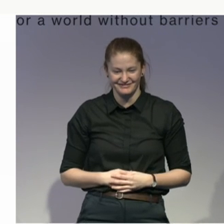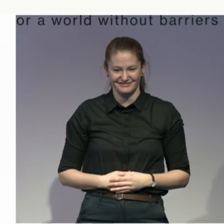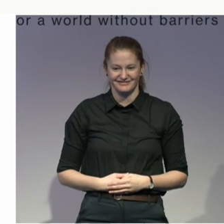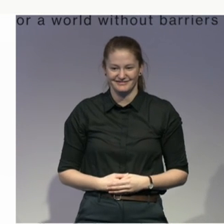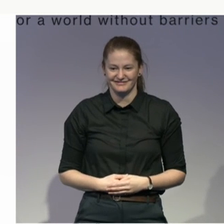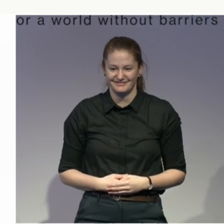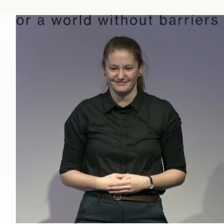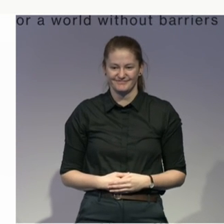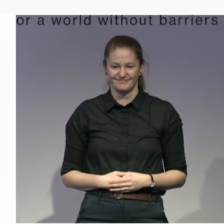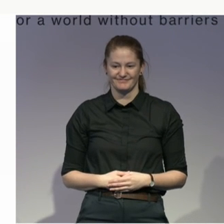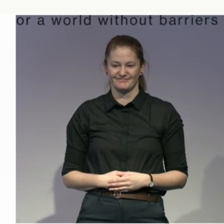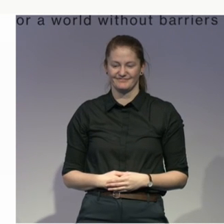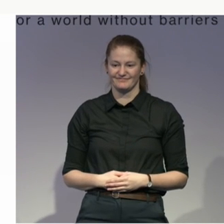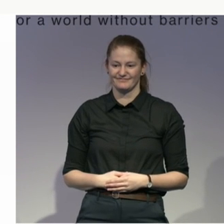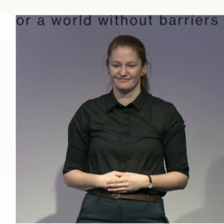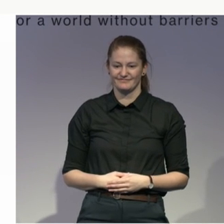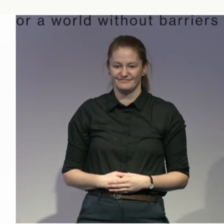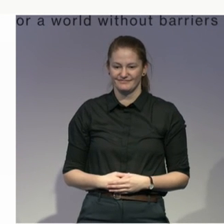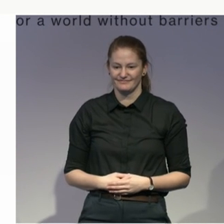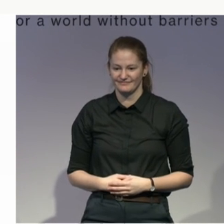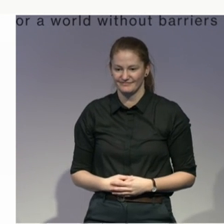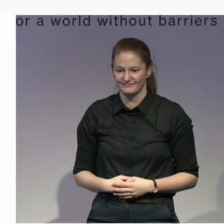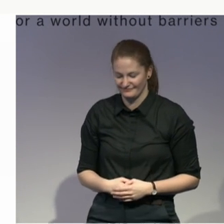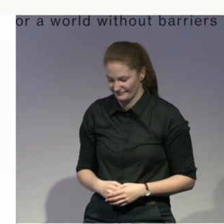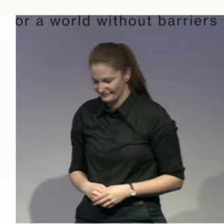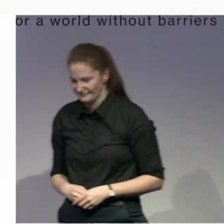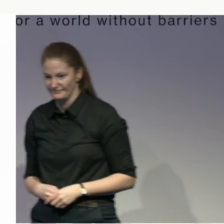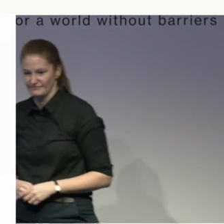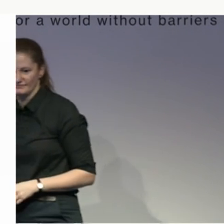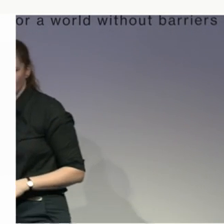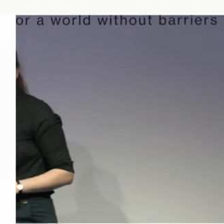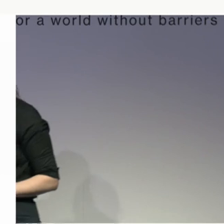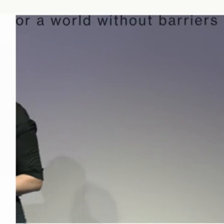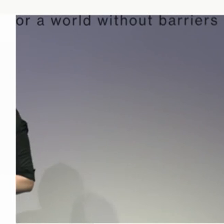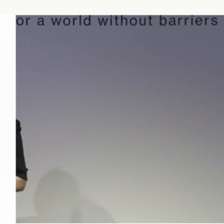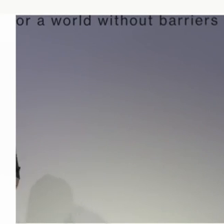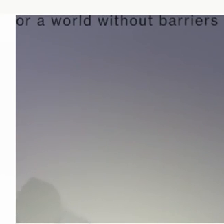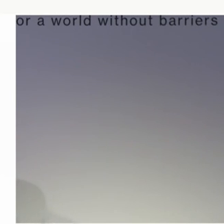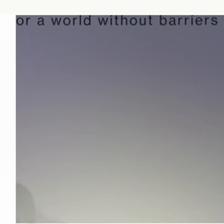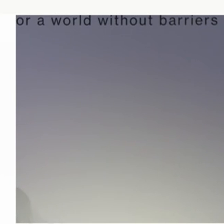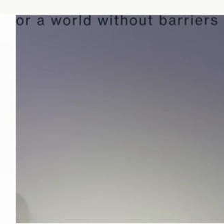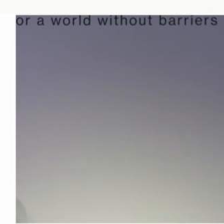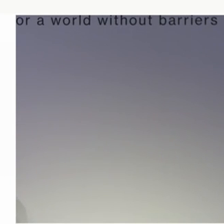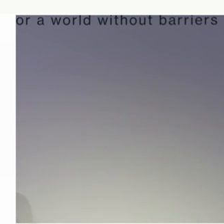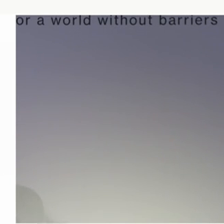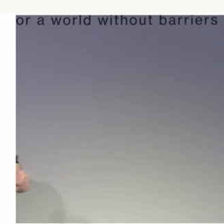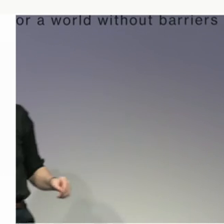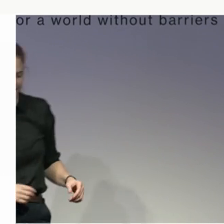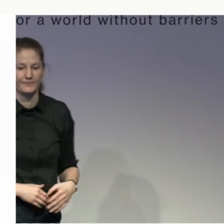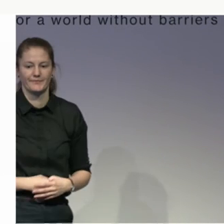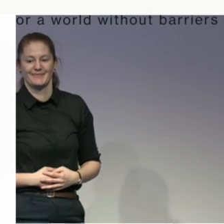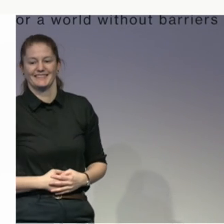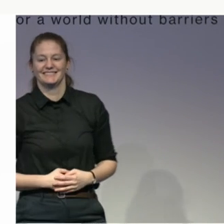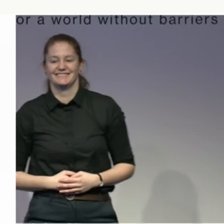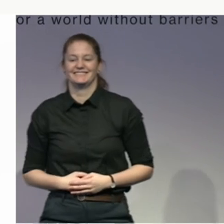Thank you, Alvin. There are so many questions that I have just based on that presentation. Assistive technology centres are a